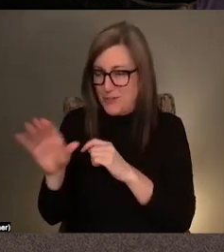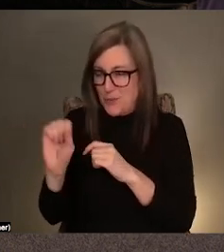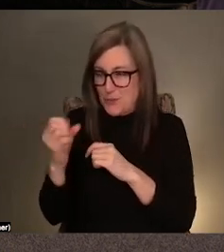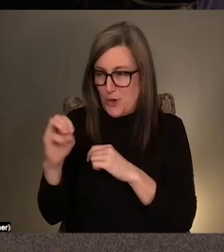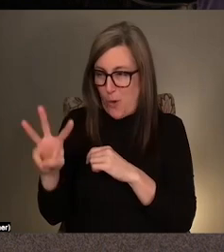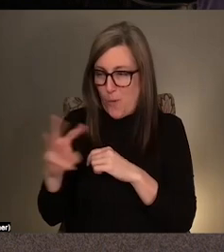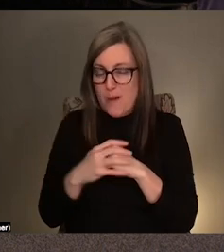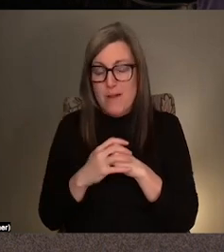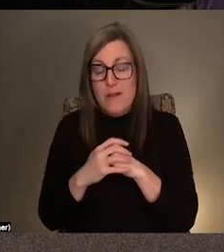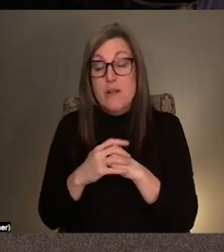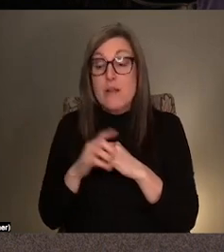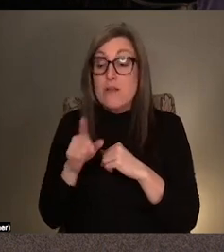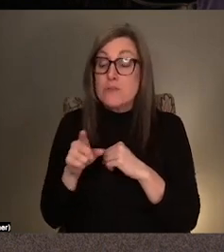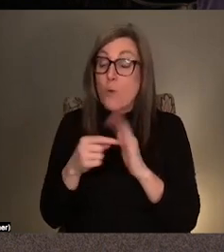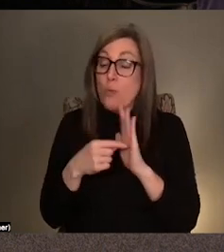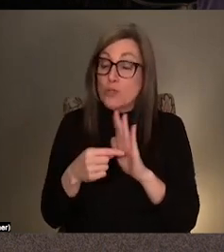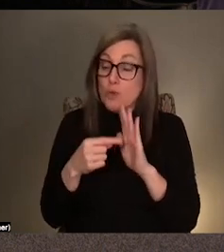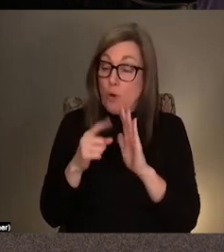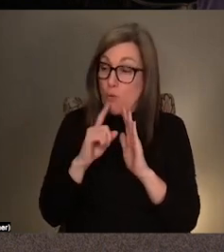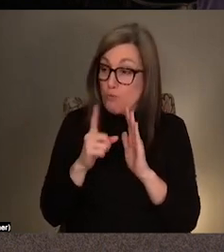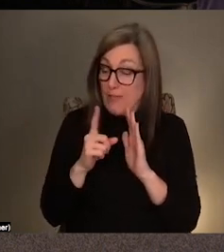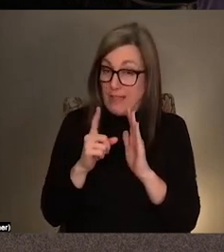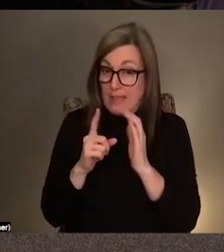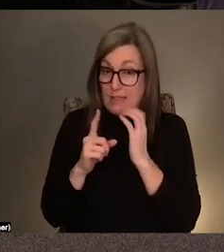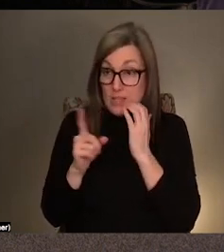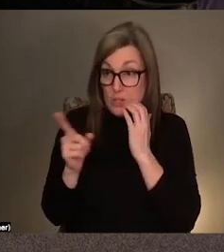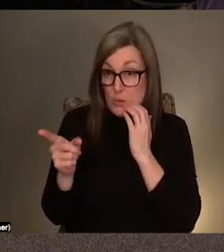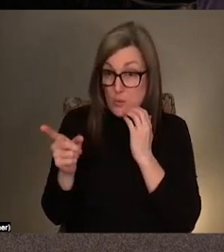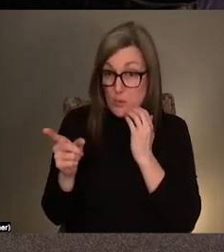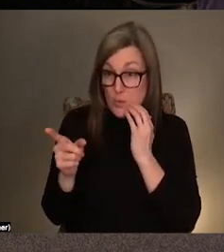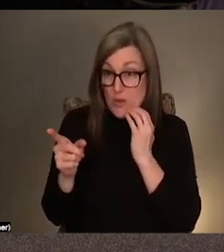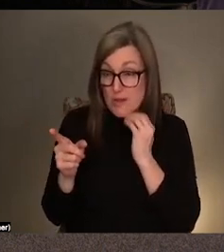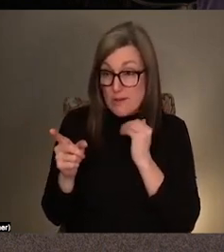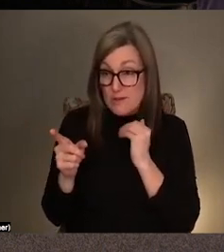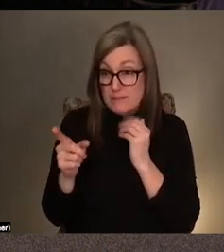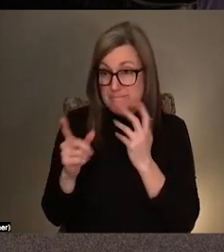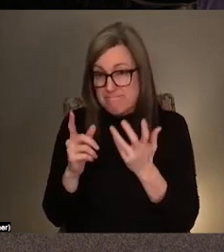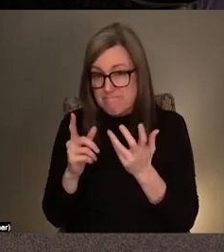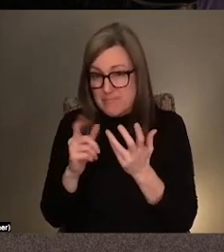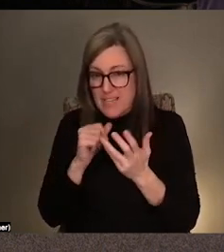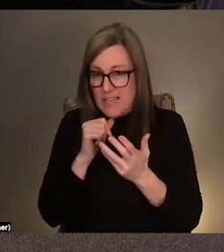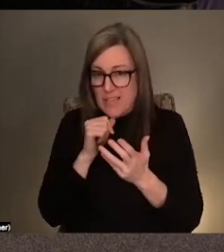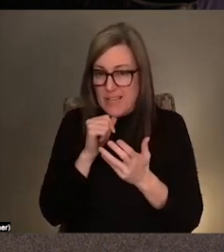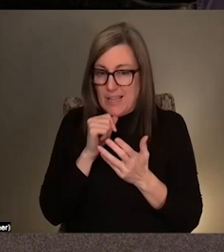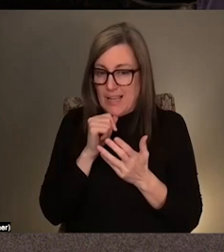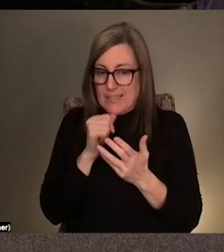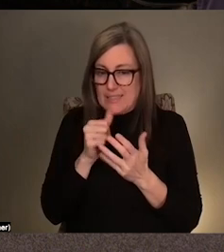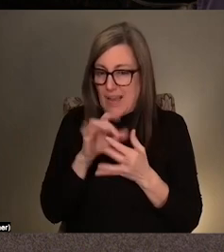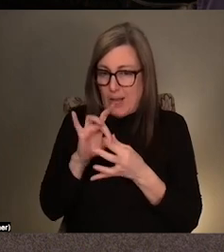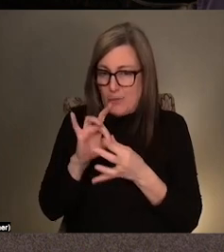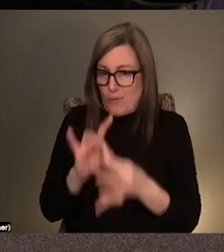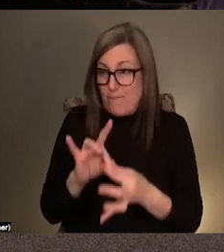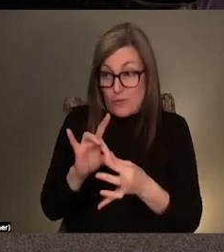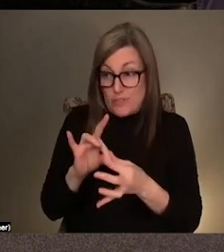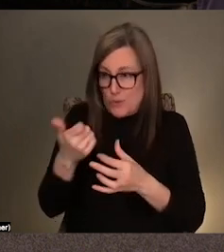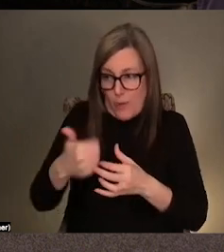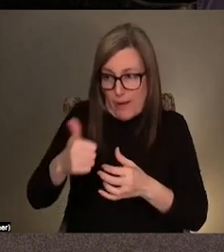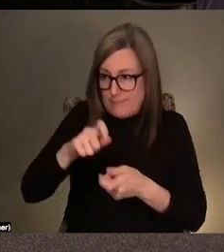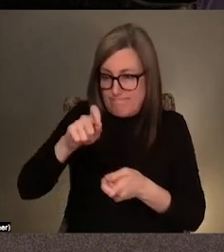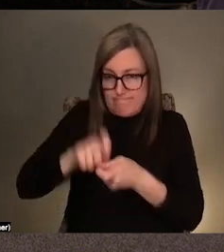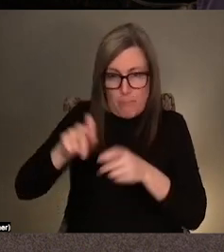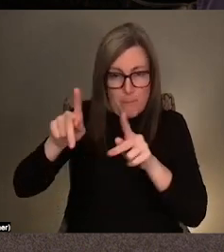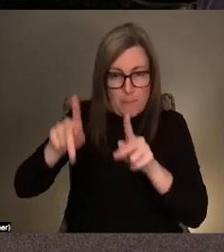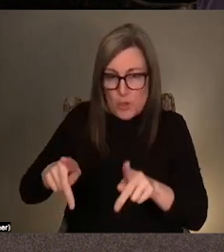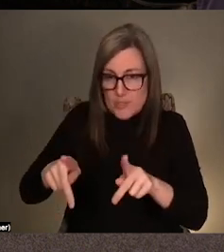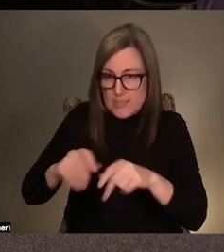the show came about really you thinking, I mean, the show is not in reference to any particular person or thread